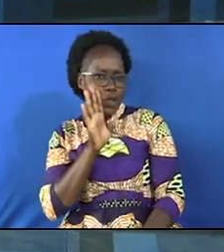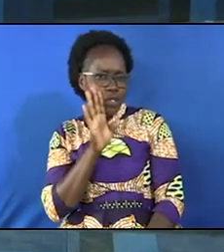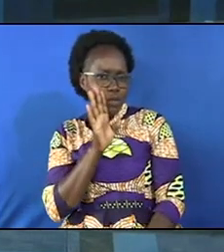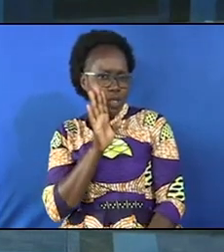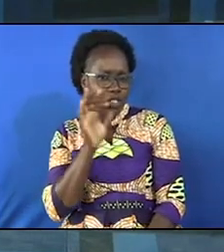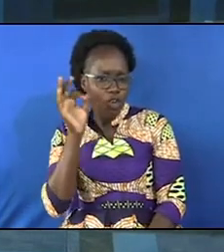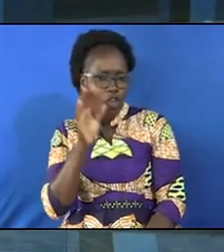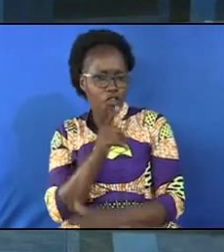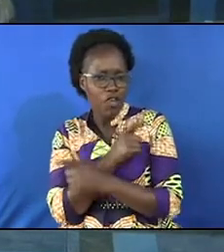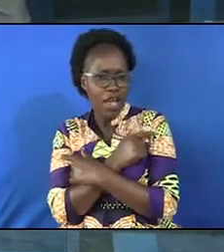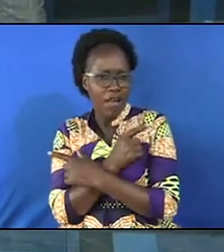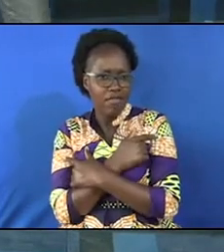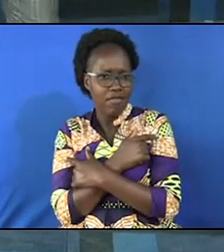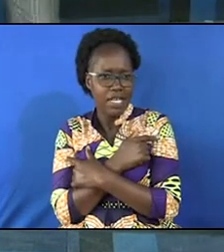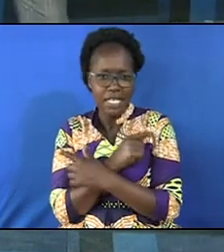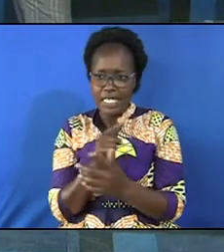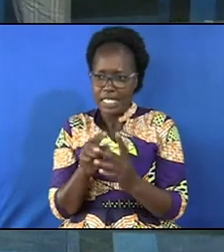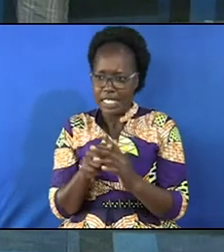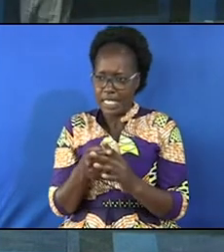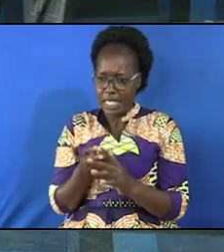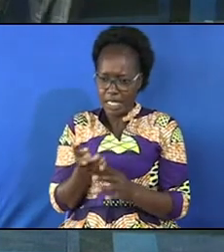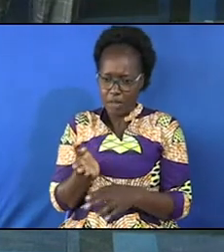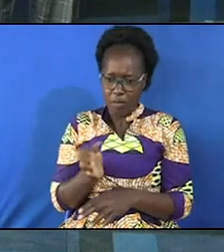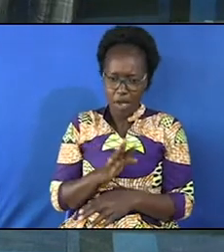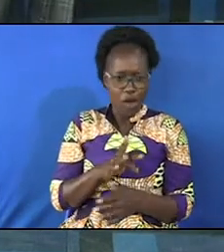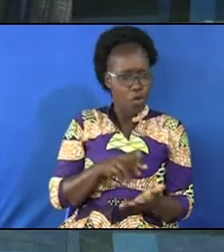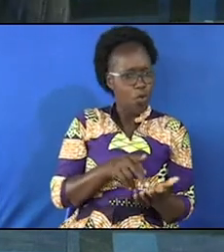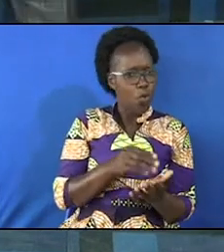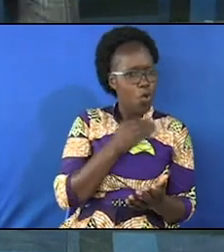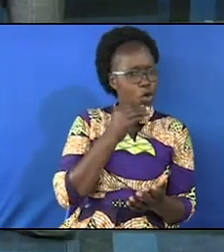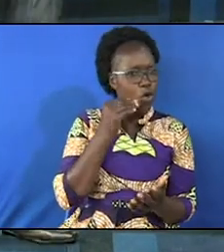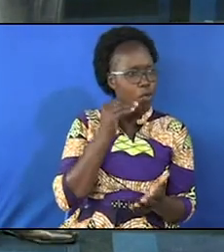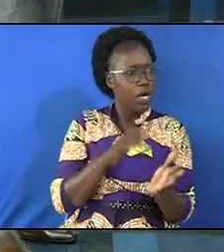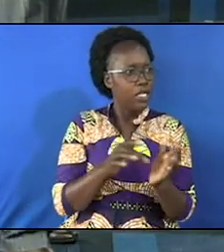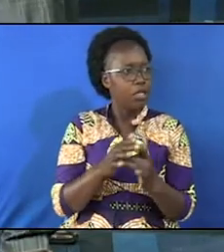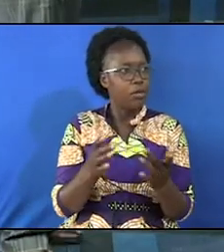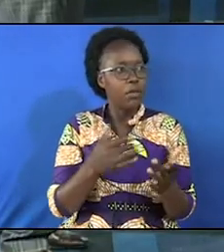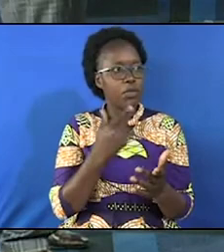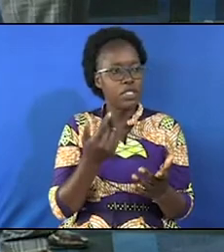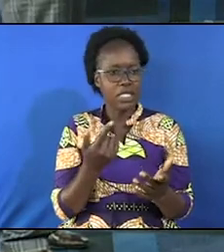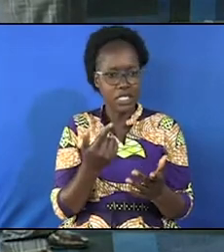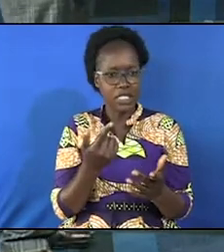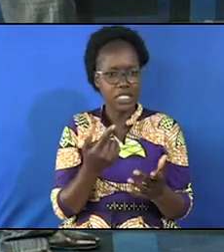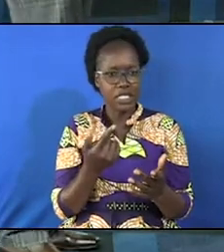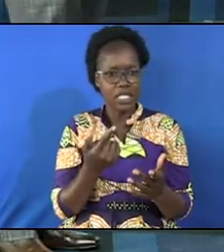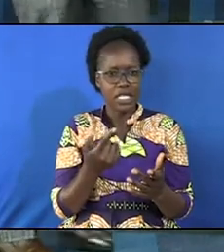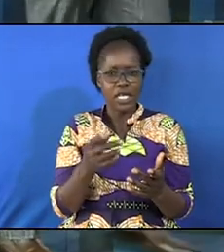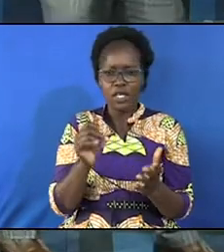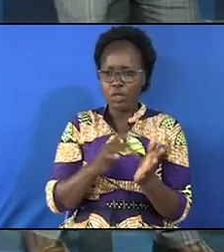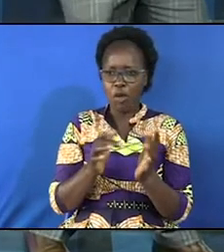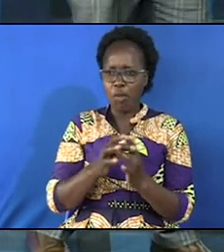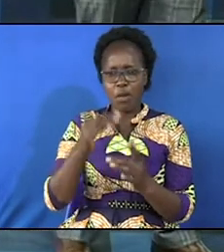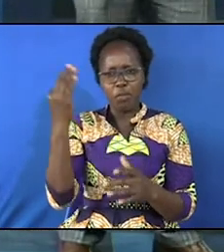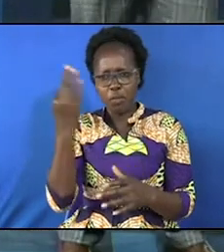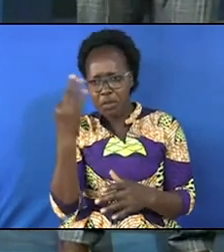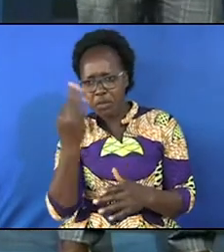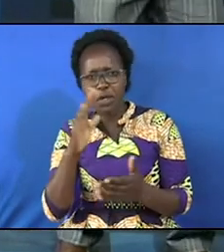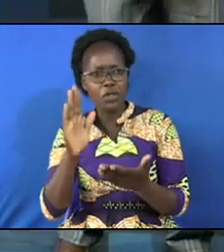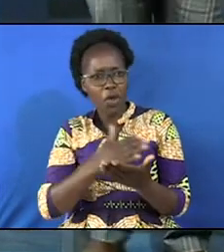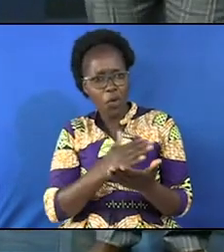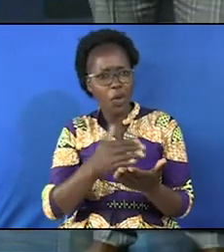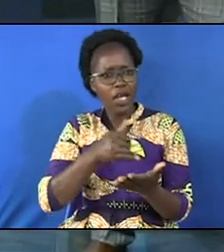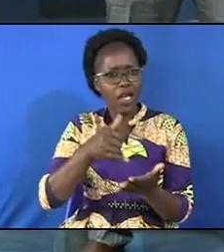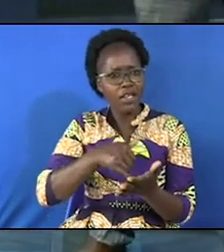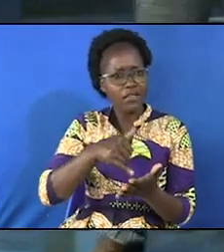of love he started back home and the bible says no bible study was done no choir was